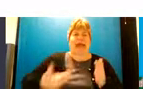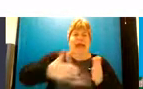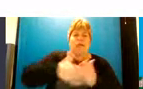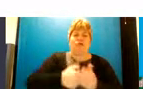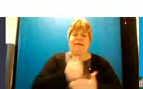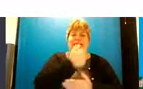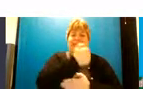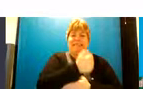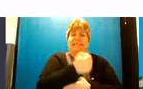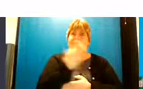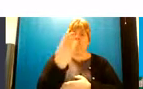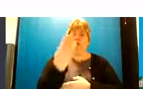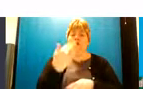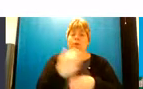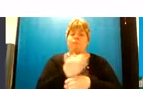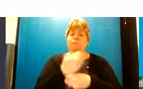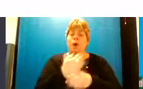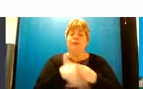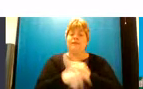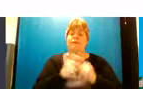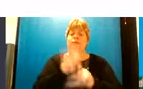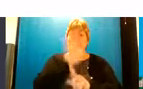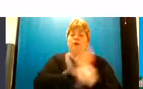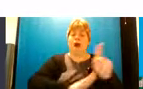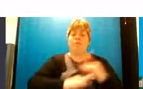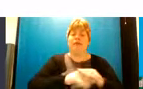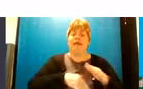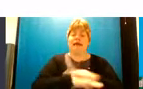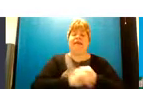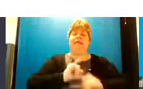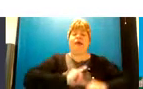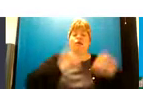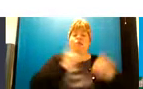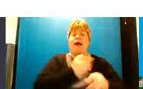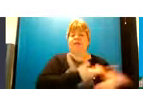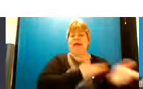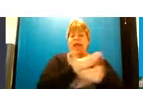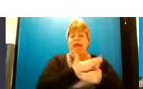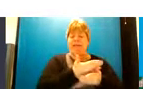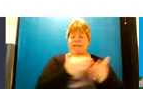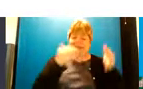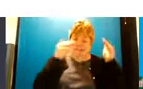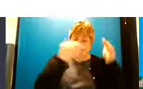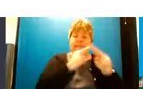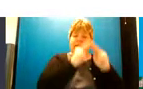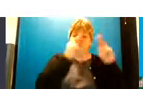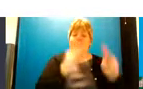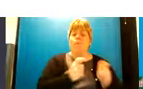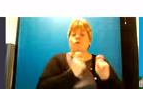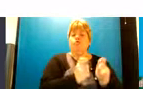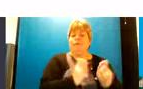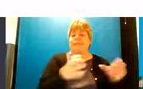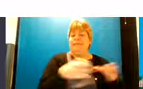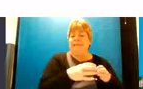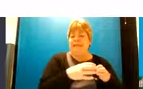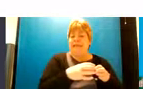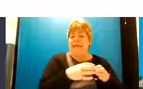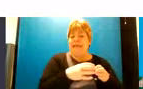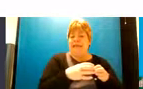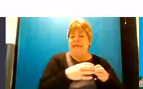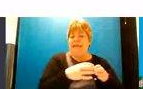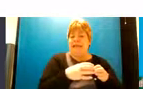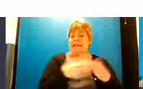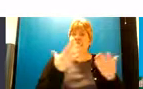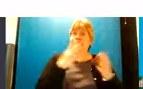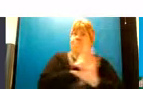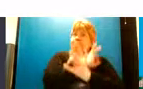across derbyshire in the crisis laser and intensive home treatment service and the the asks nationally and